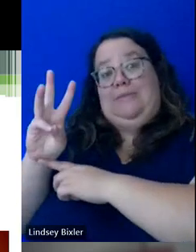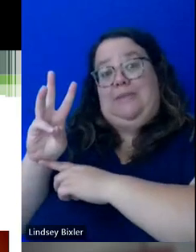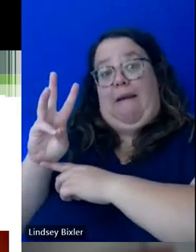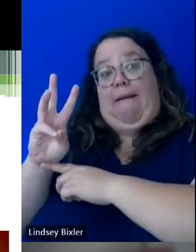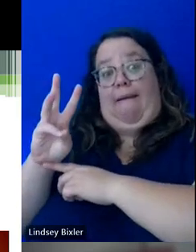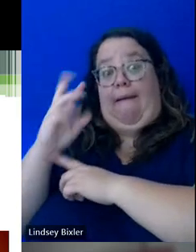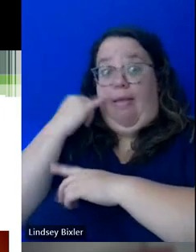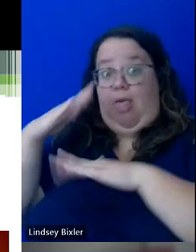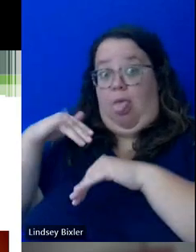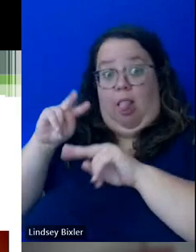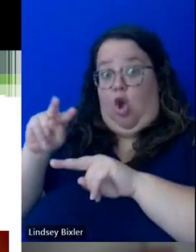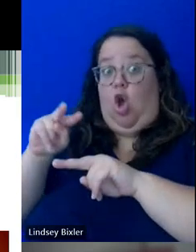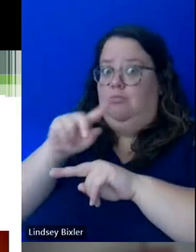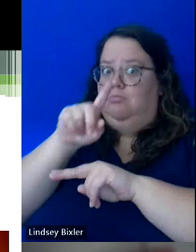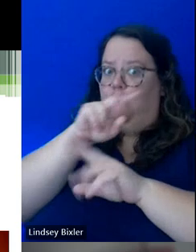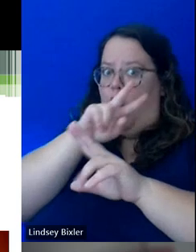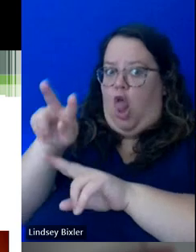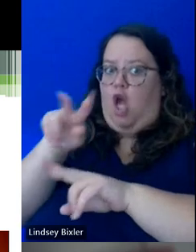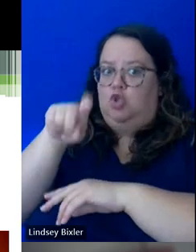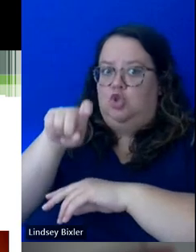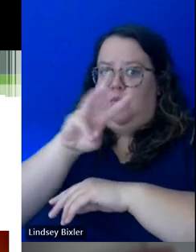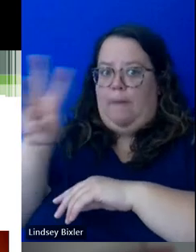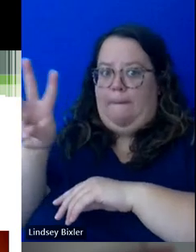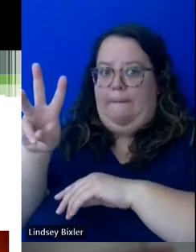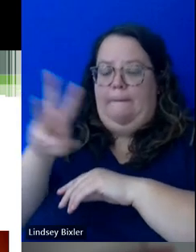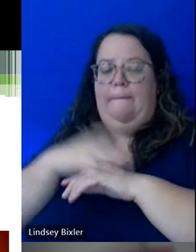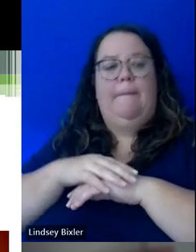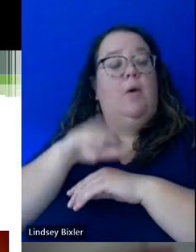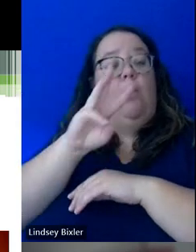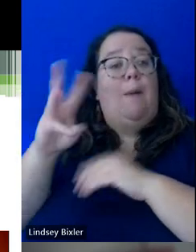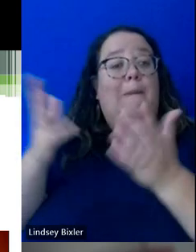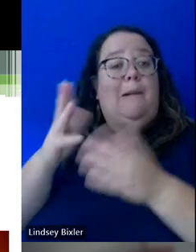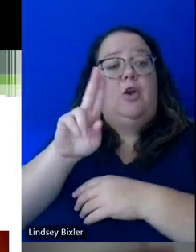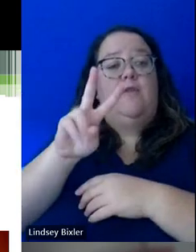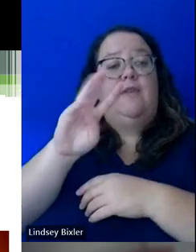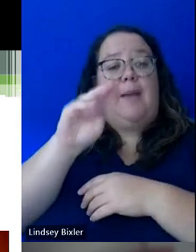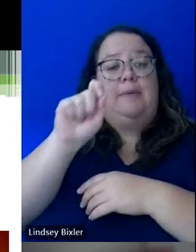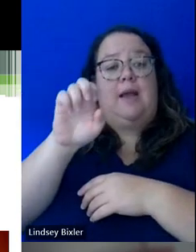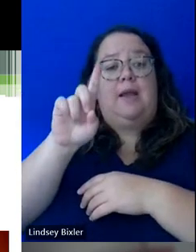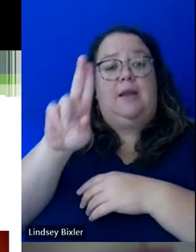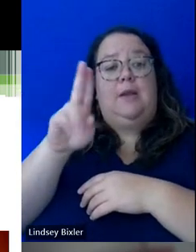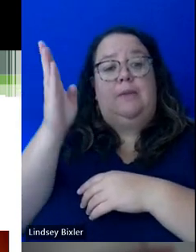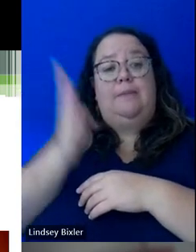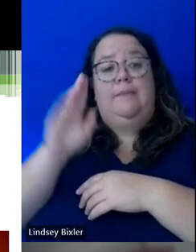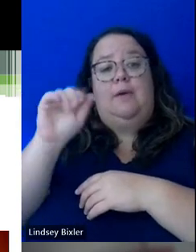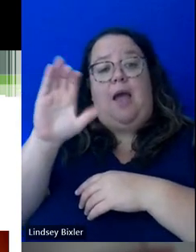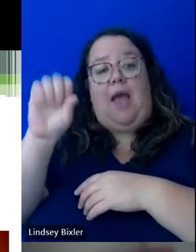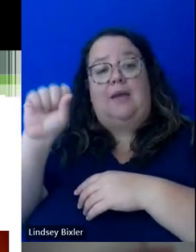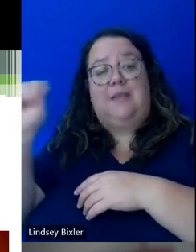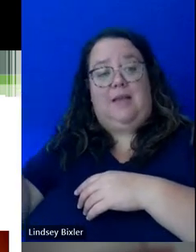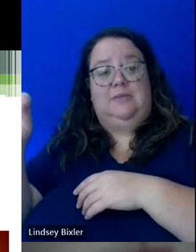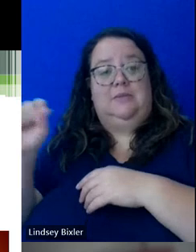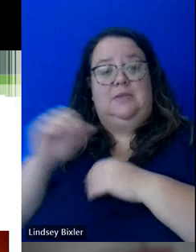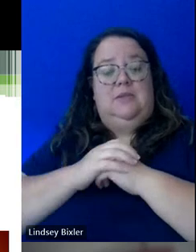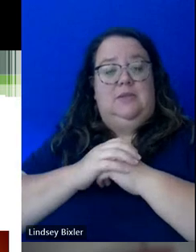haven't been there, you should go to it. It's uvm.edu backslash access. On